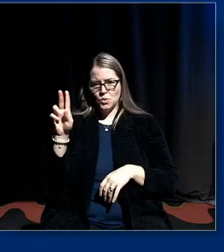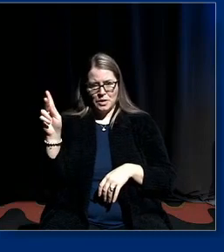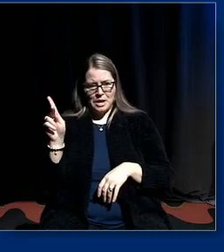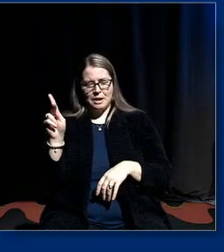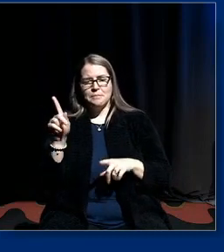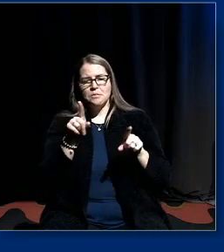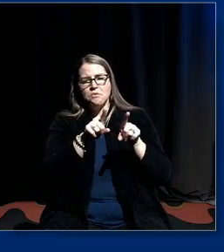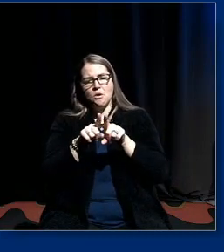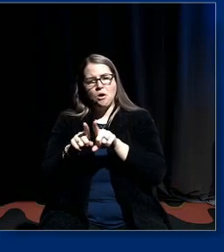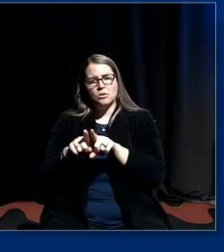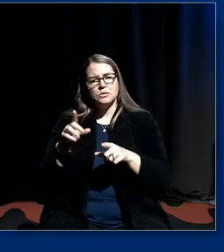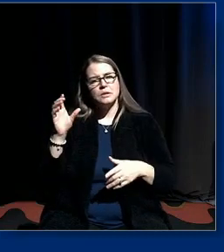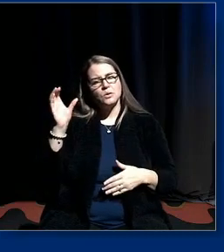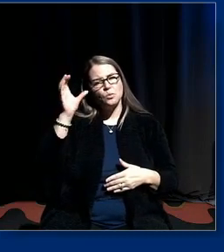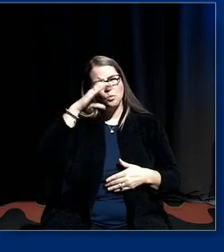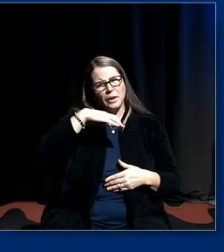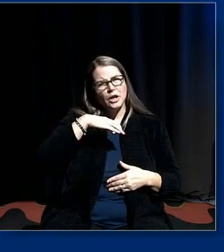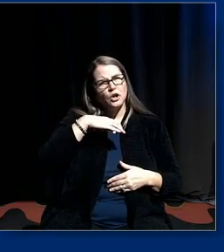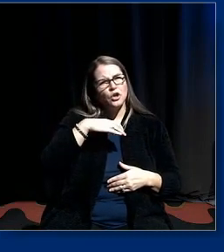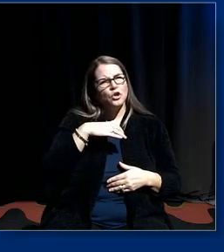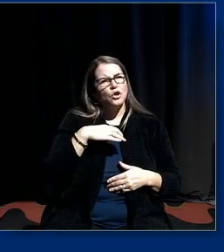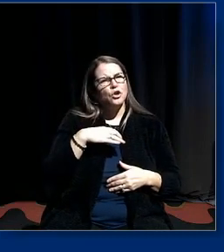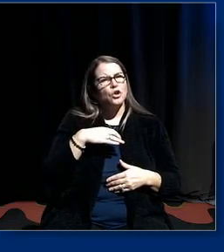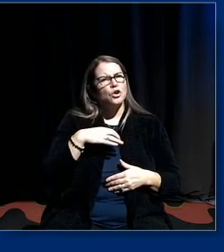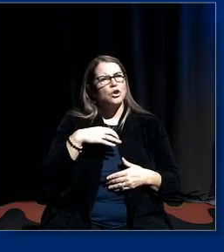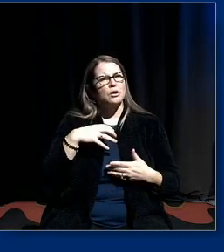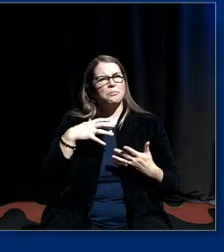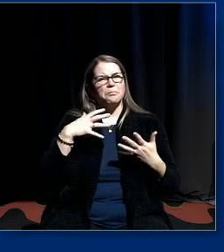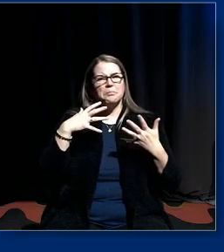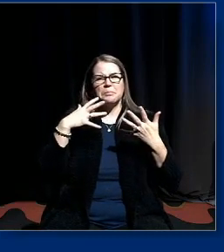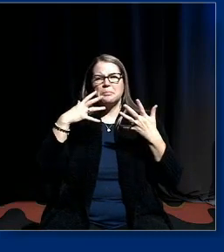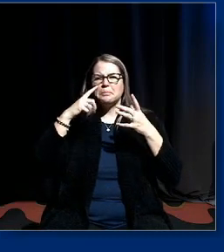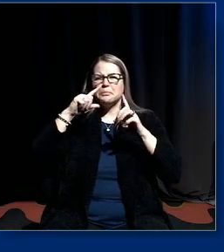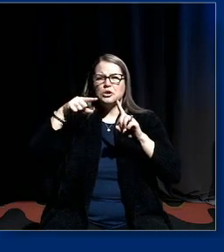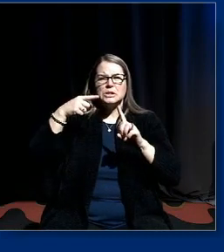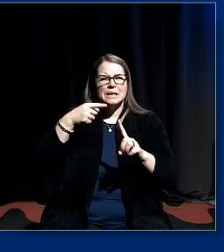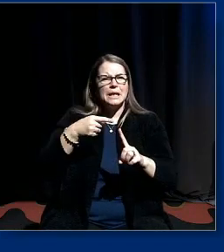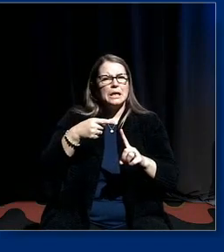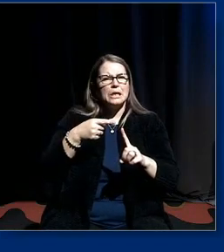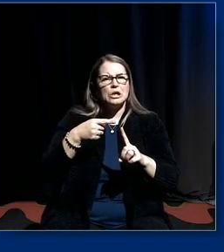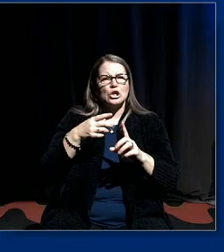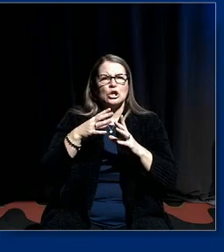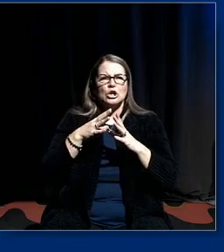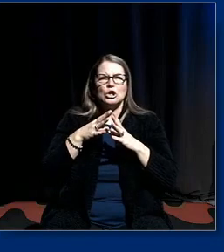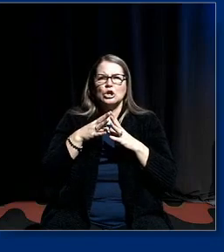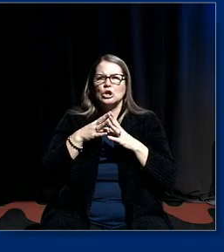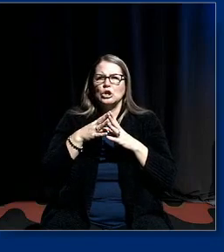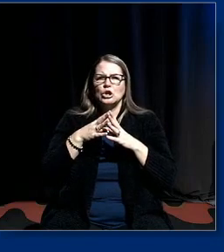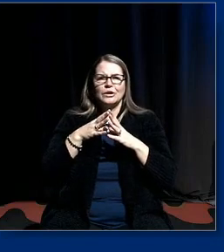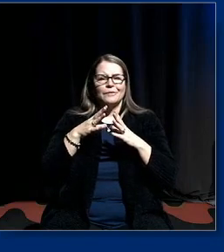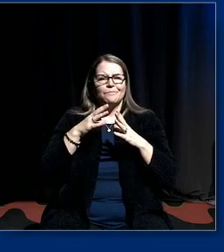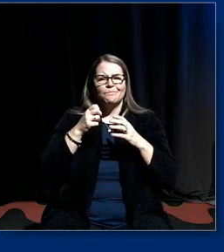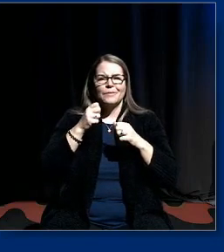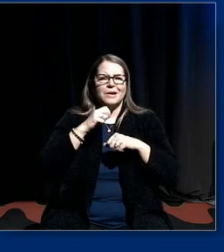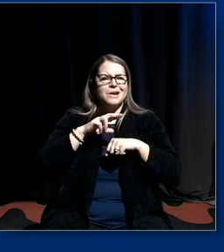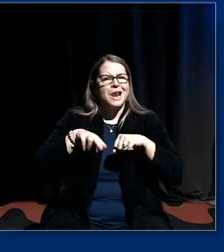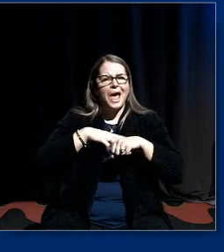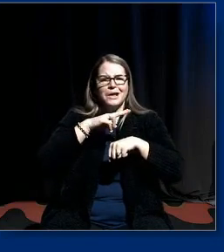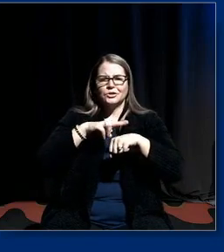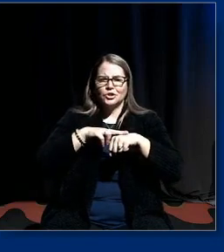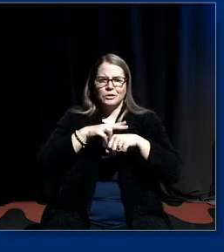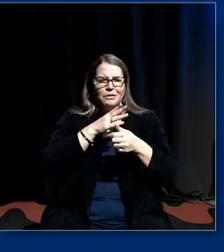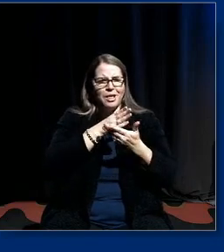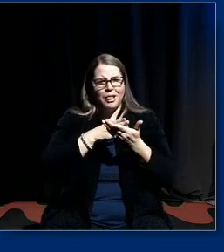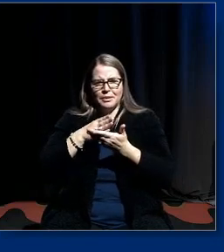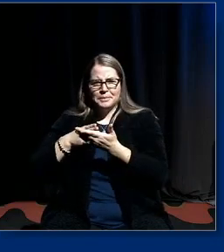are also these weird um particular um uh national elements so